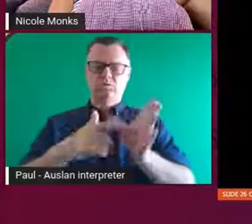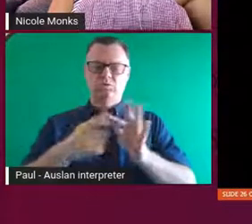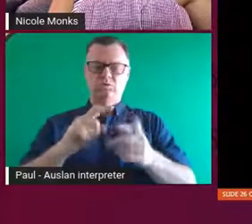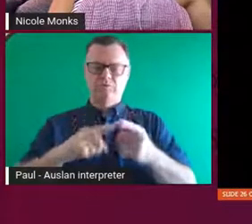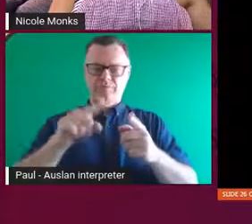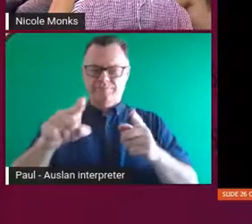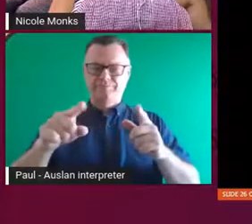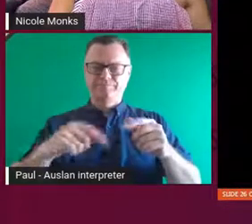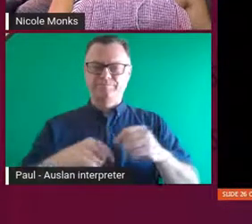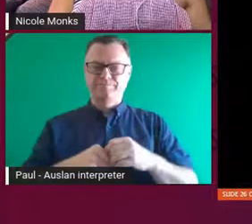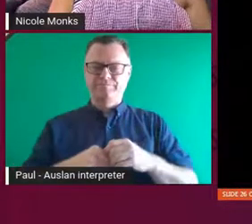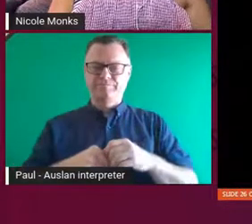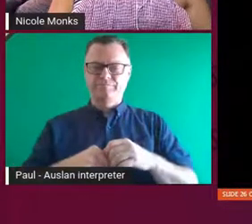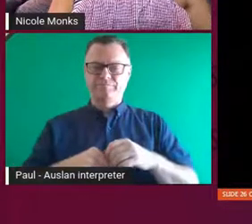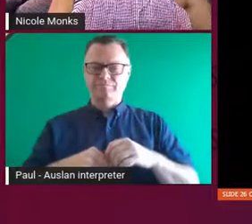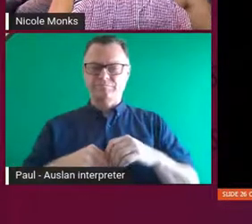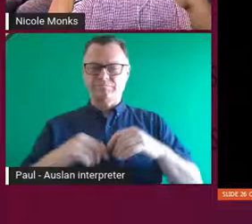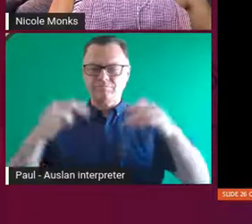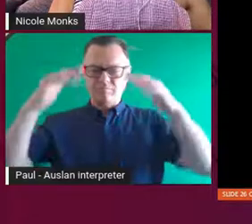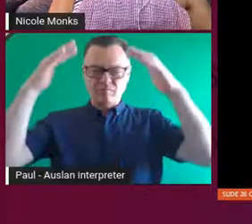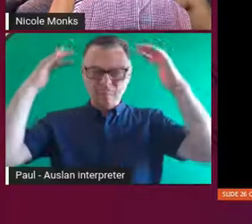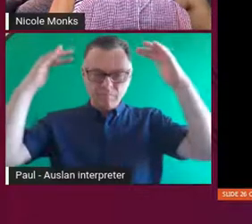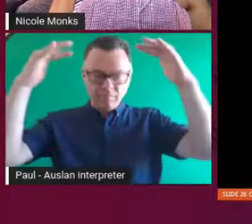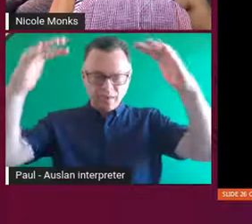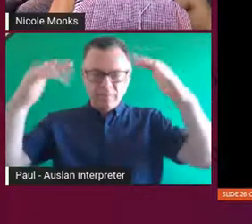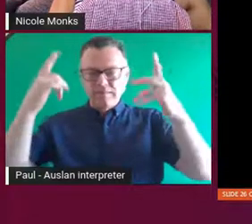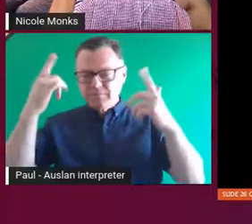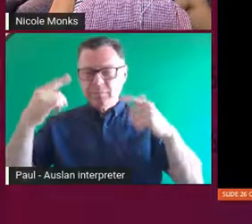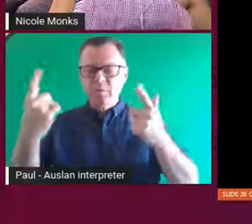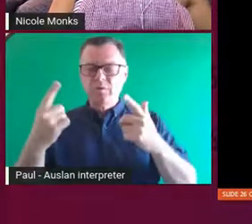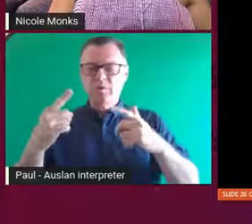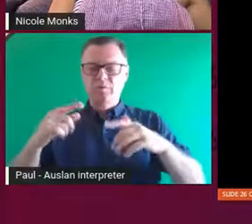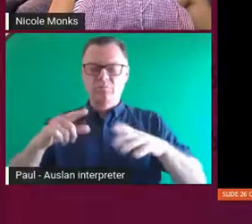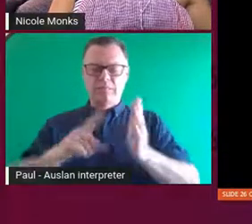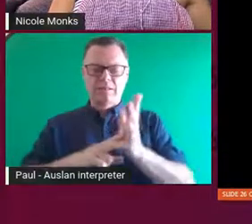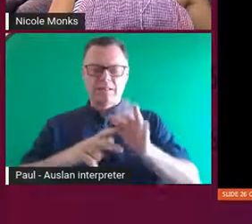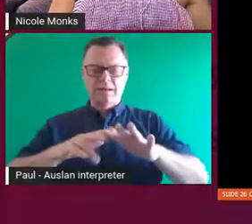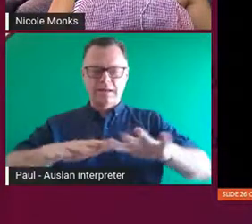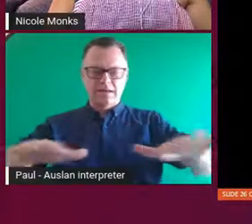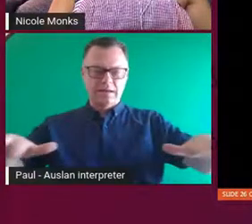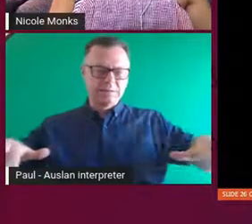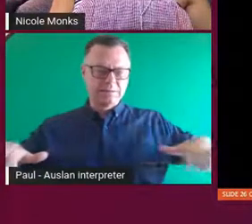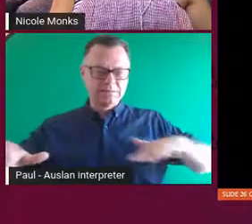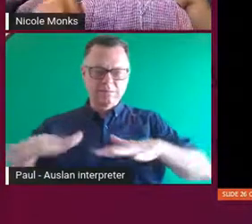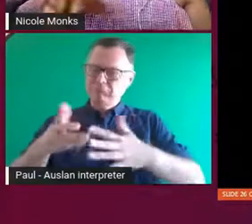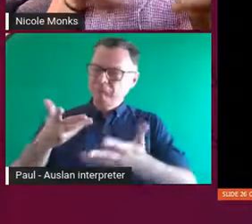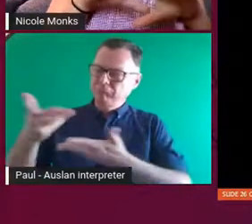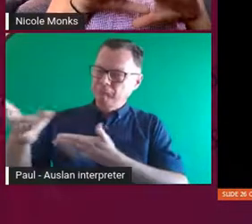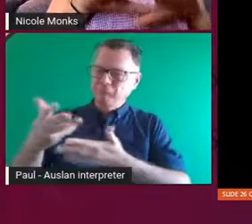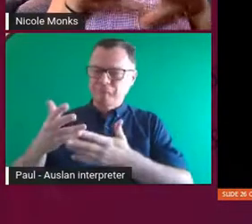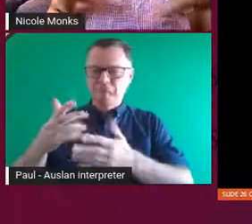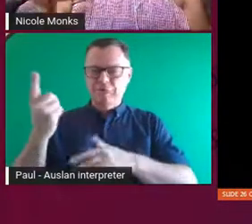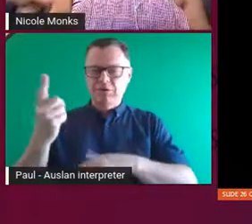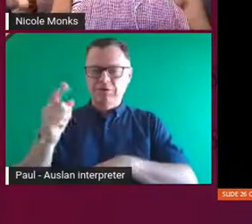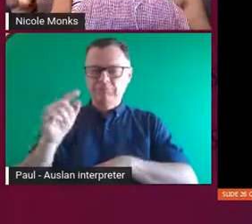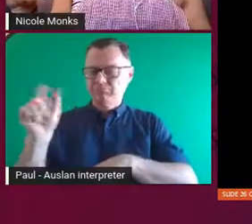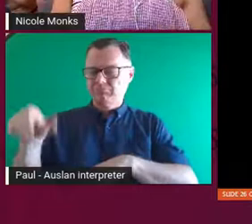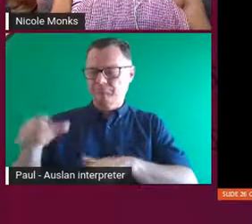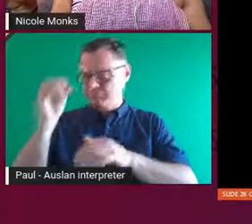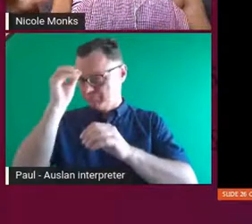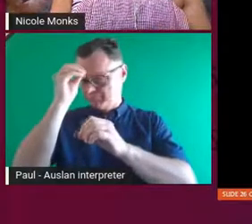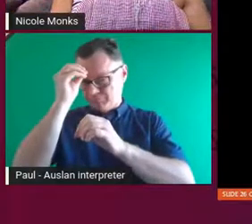that, we worked really closely with the landscape architects who had designed